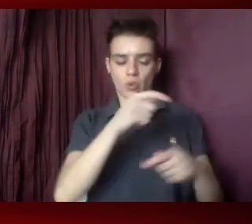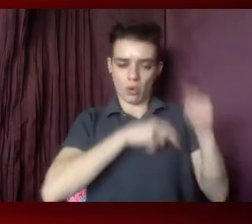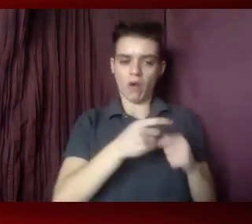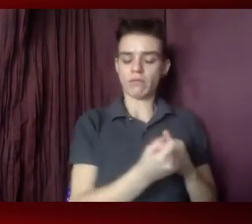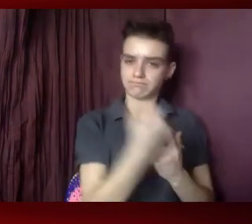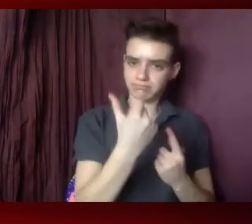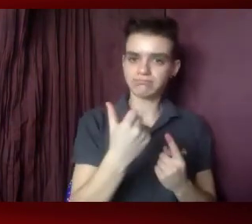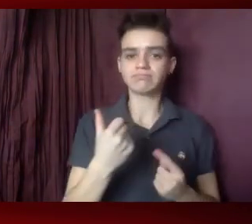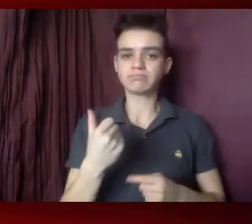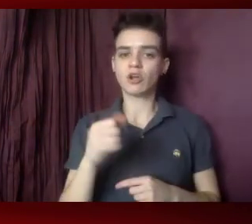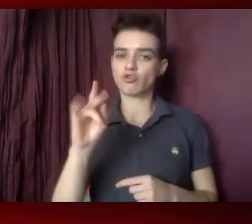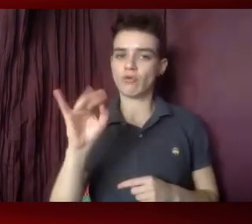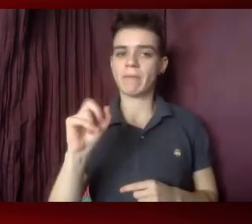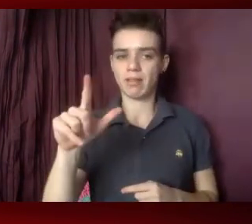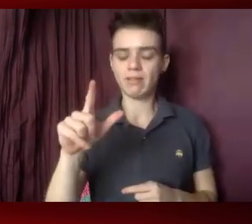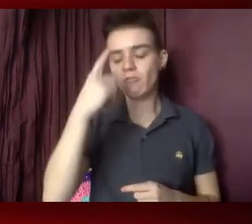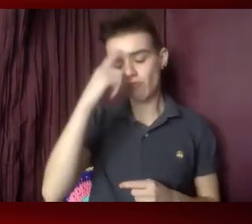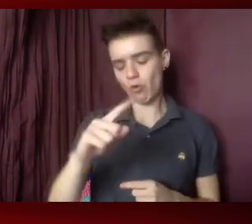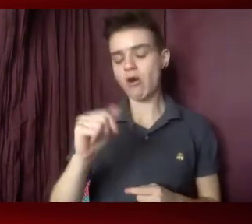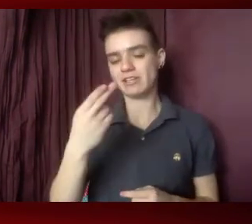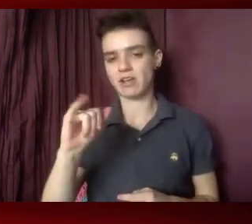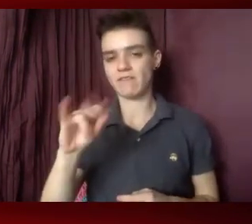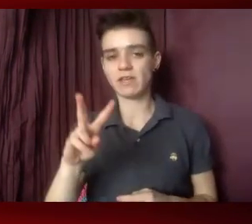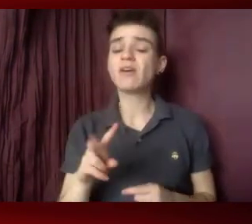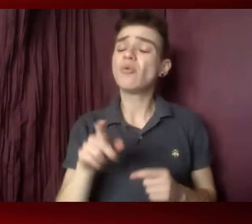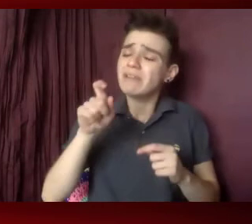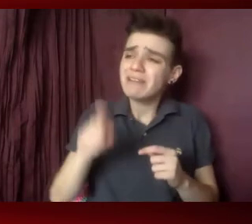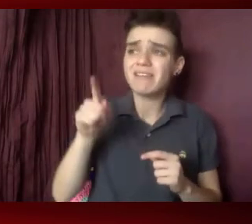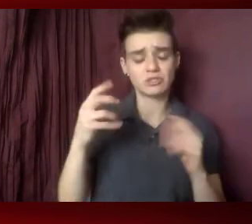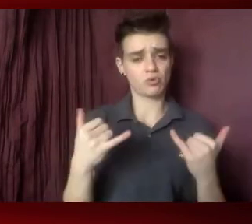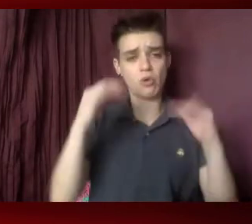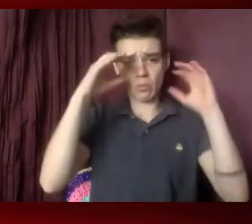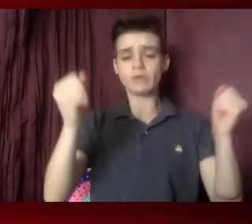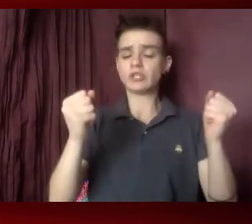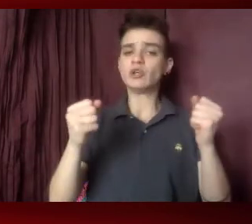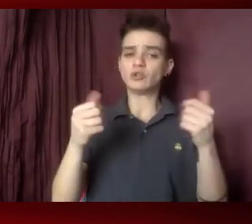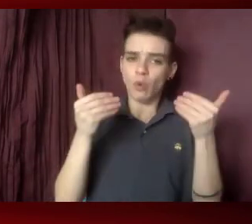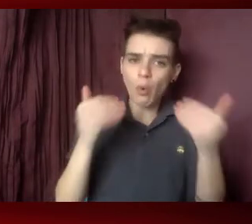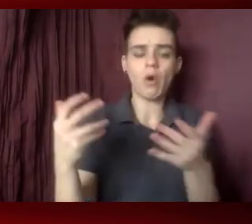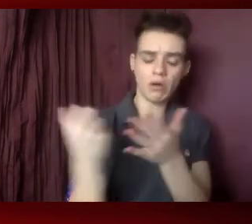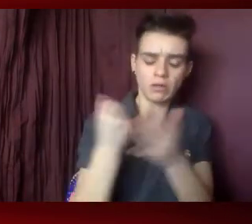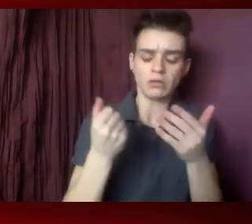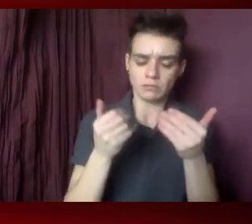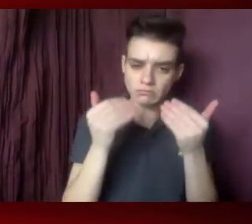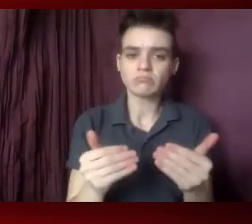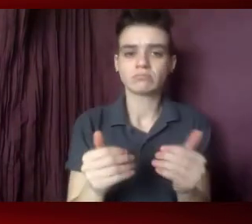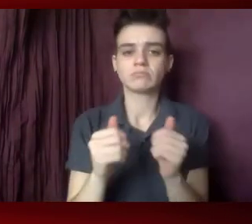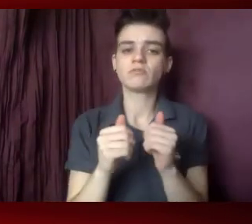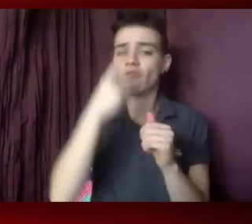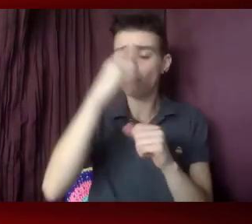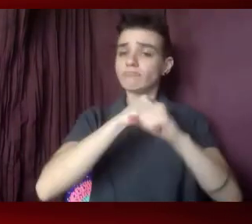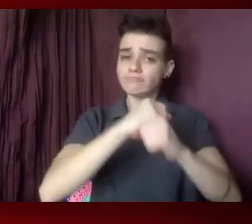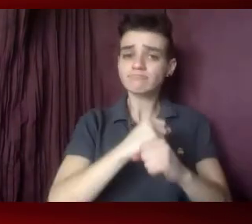administration to take meaningful steps in the protections of all members of the LGBTQ plus community